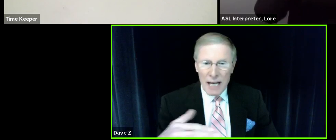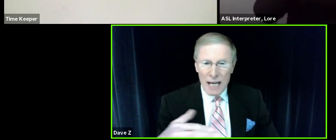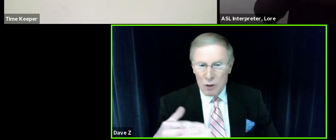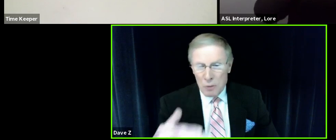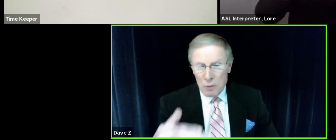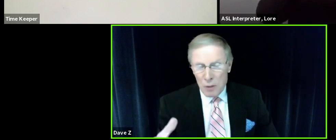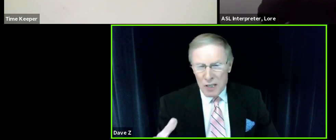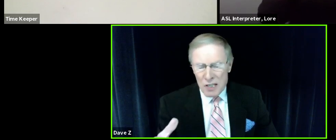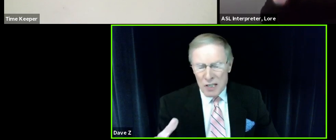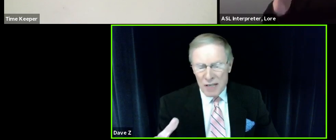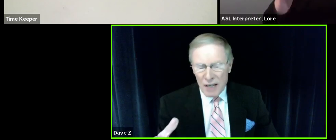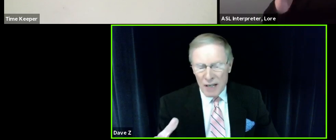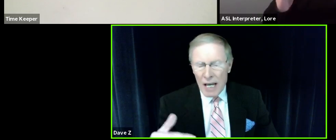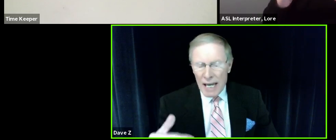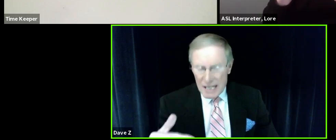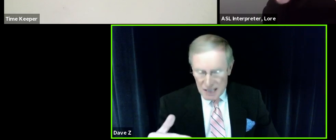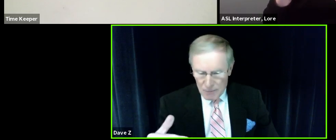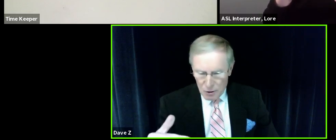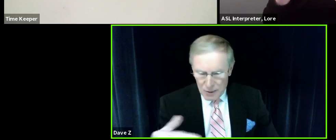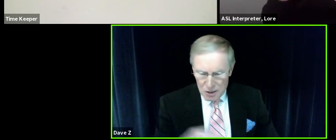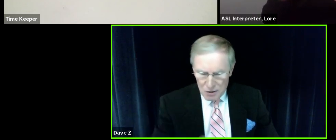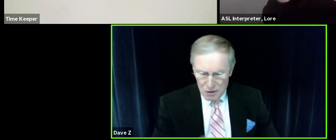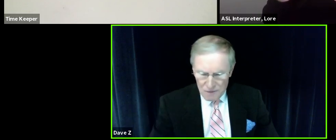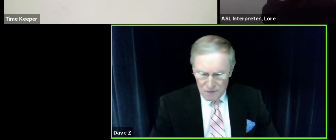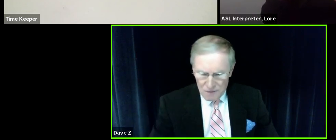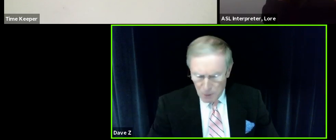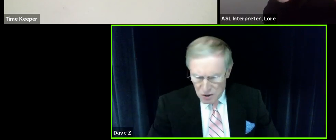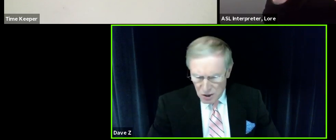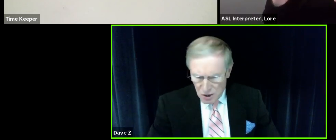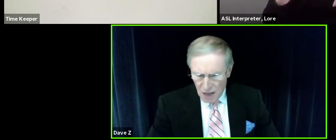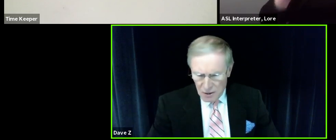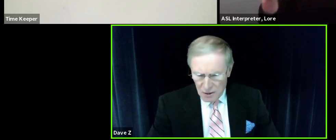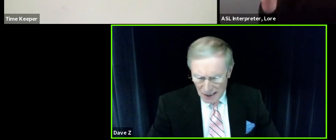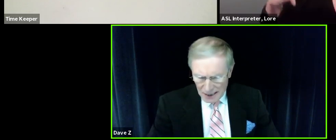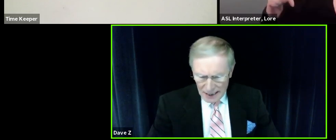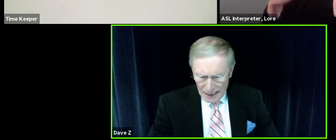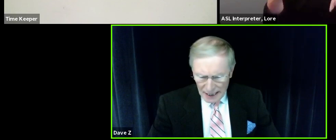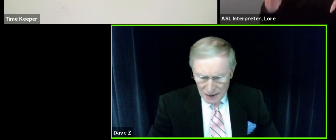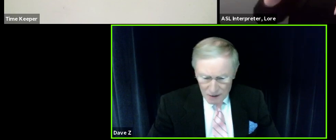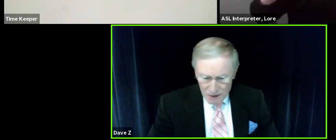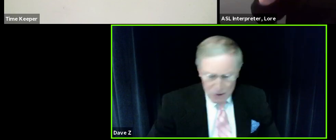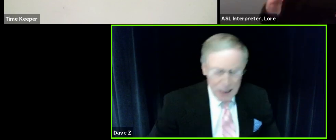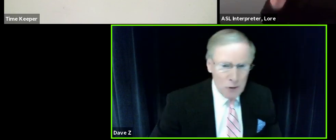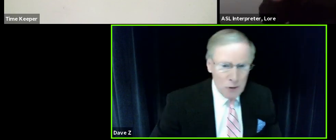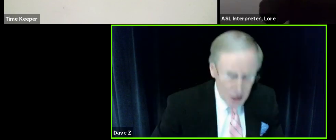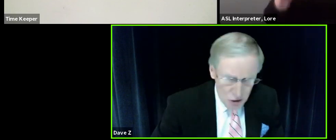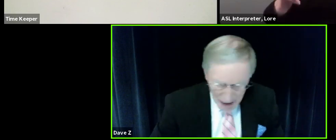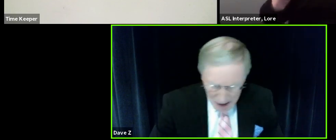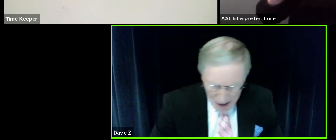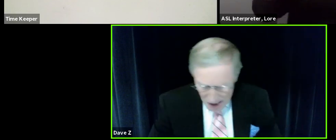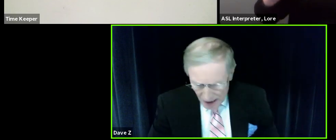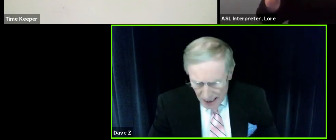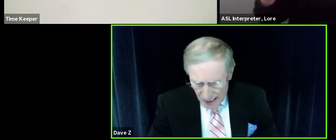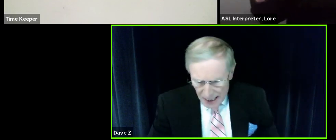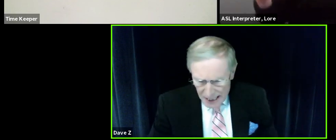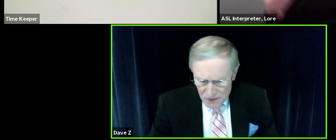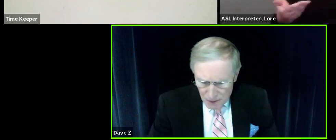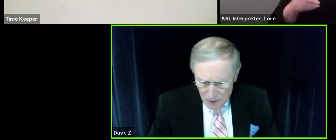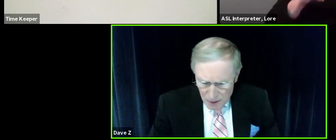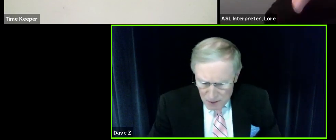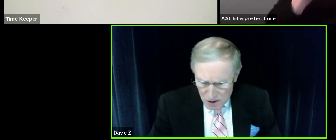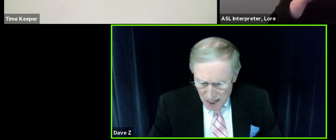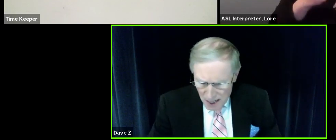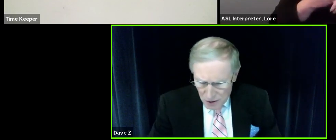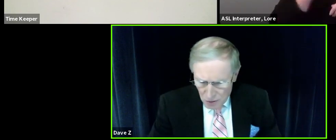who is not able to be with us this evening, is number three. So the fifth person on the ballot and the fifth introduction we'll get this evening is